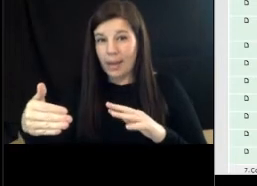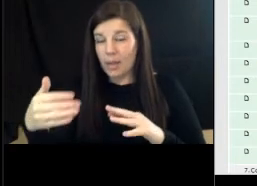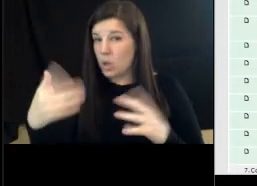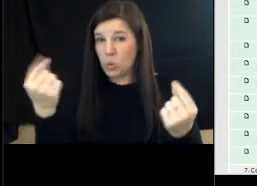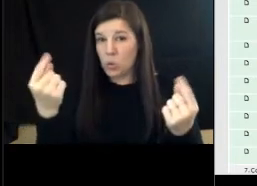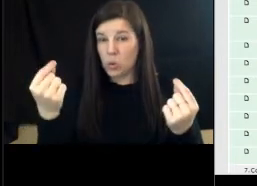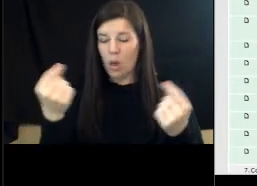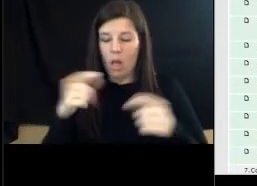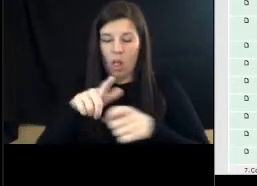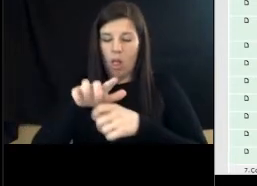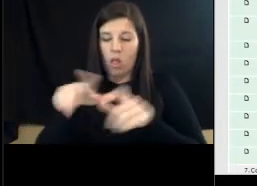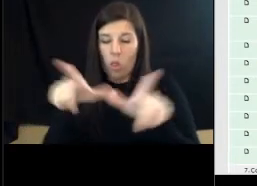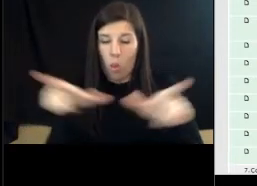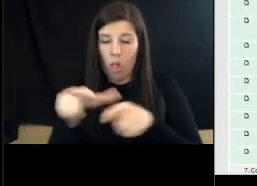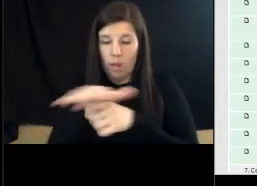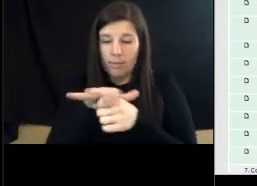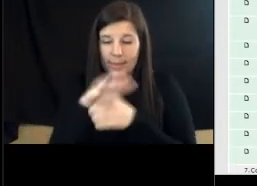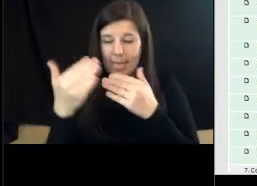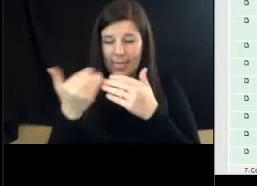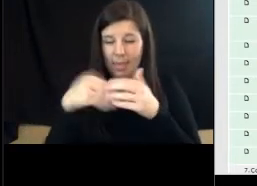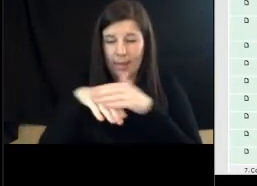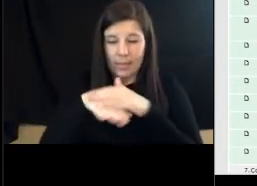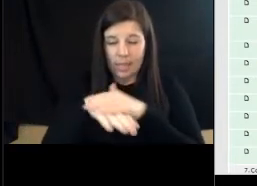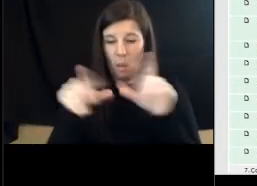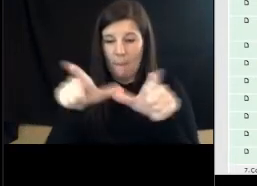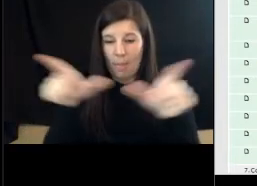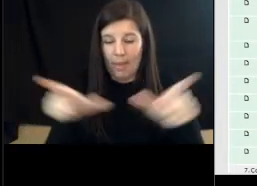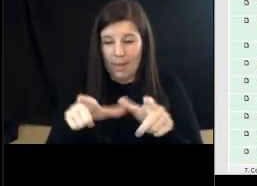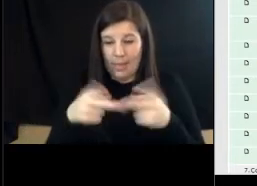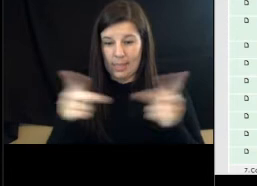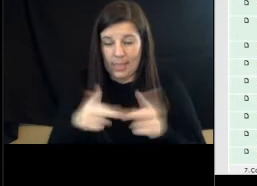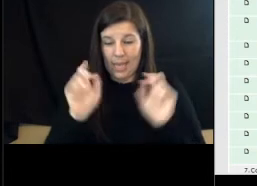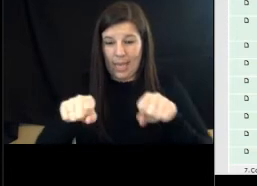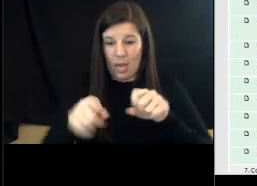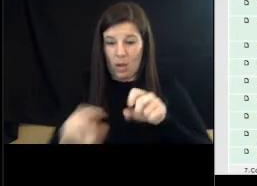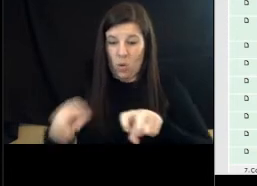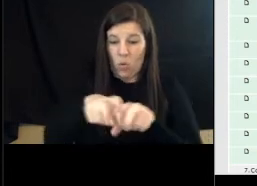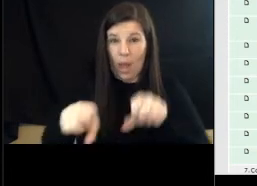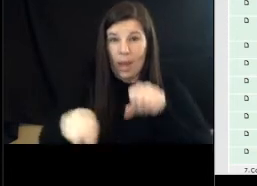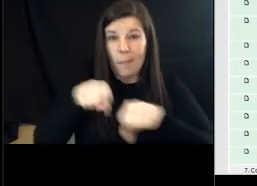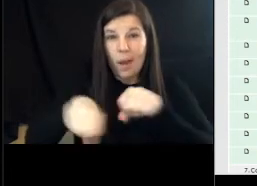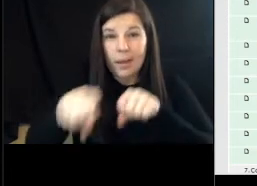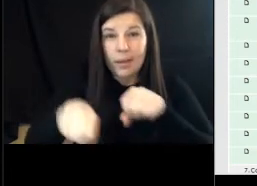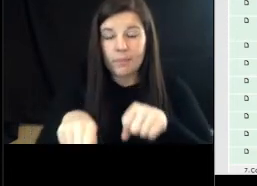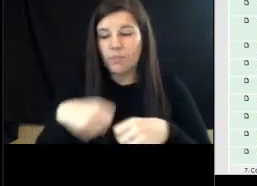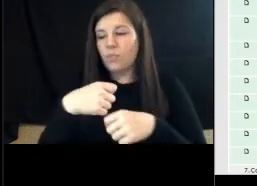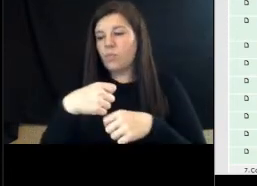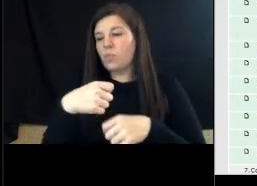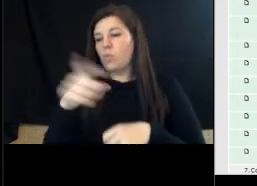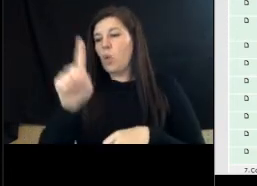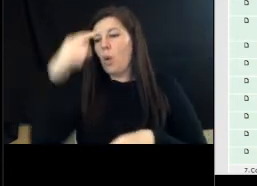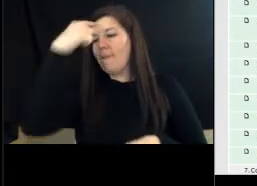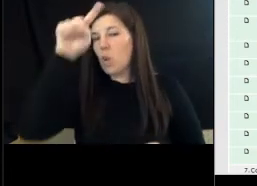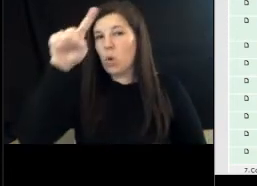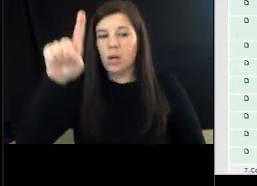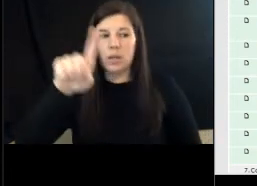accessible place to ride a trail bike where for a permit that affixes to the bike,